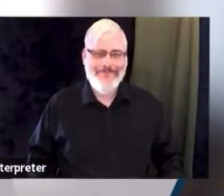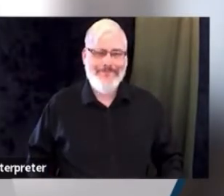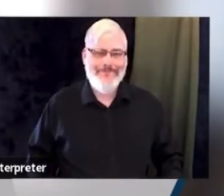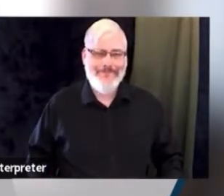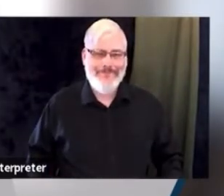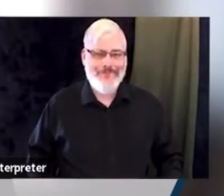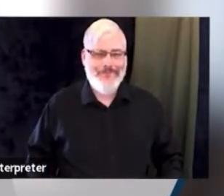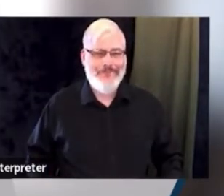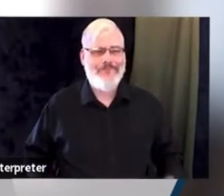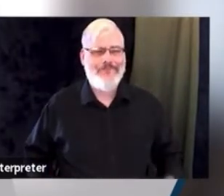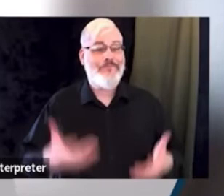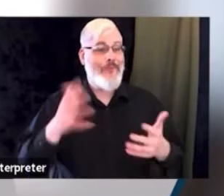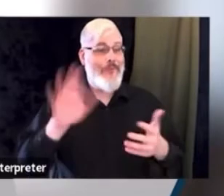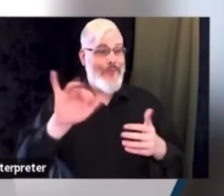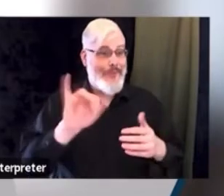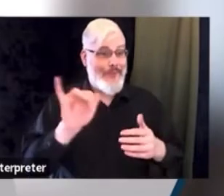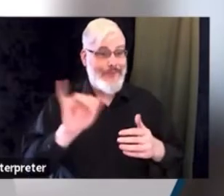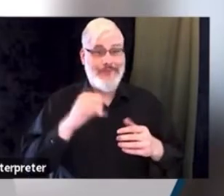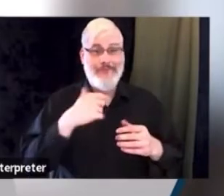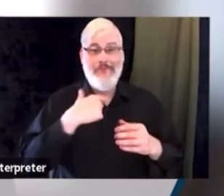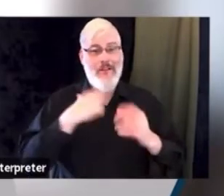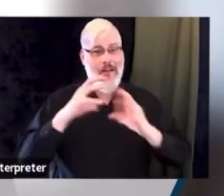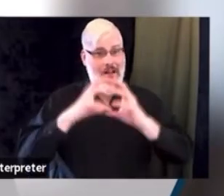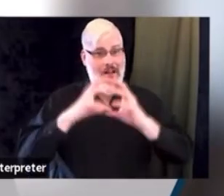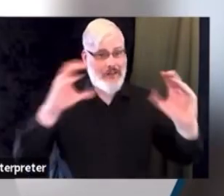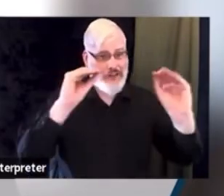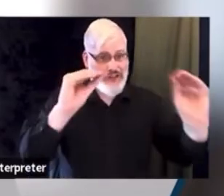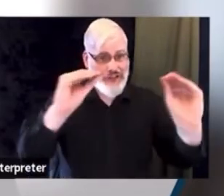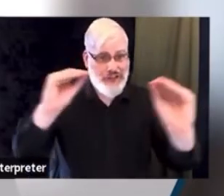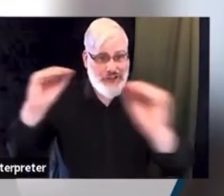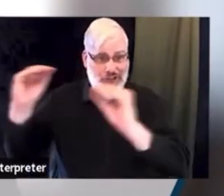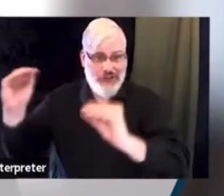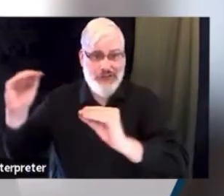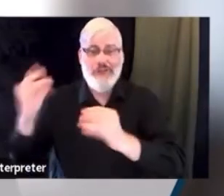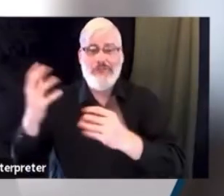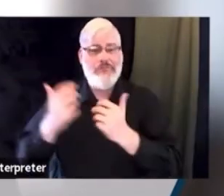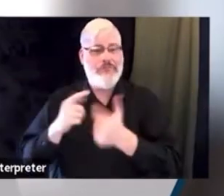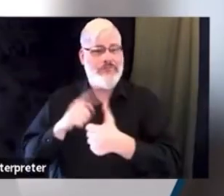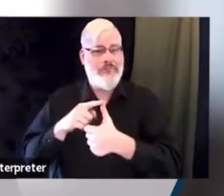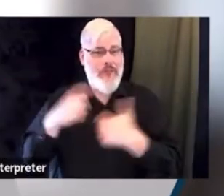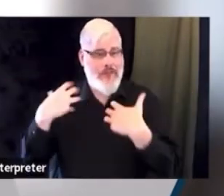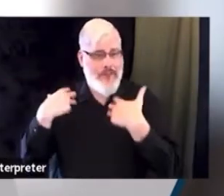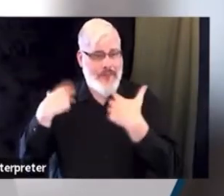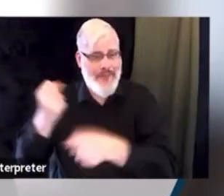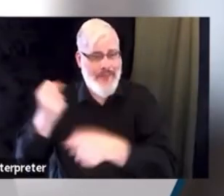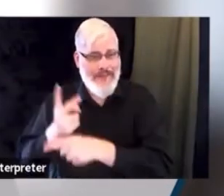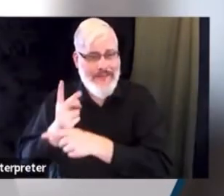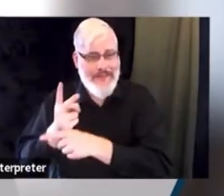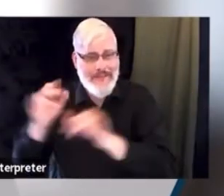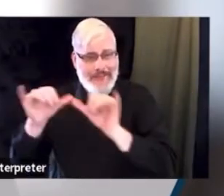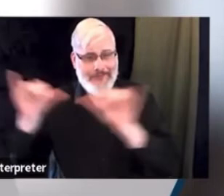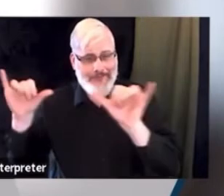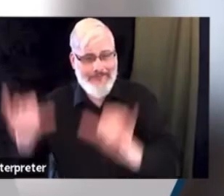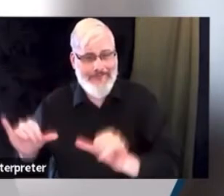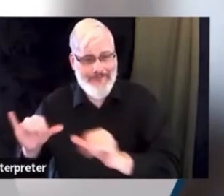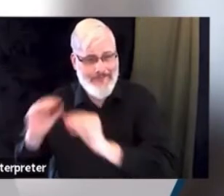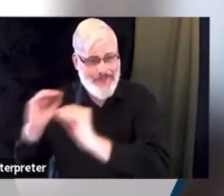the healthcare system outside of the fire department and have been a lifelong Madisonian.